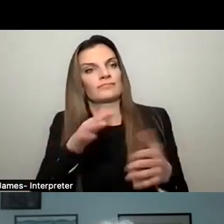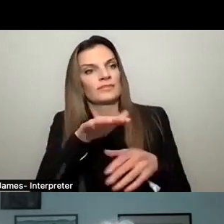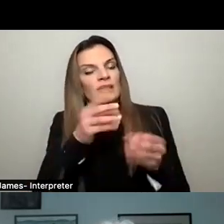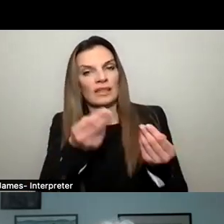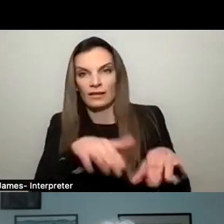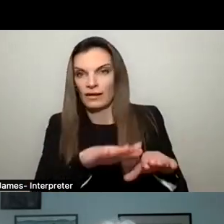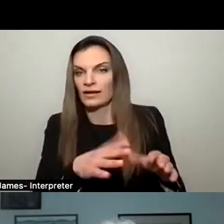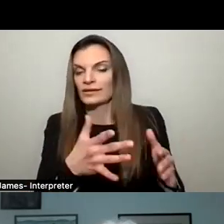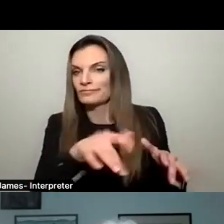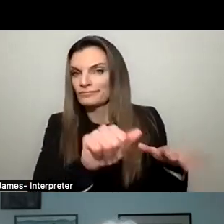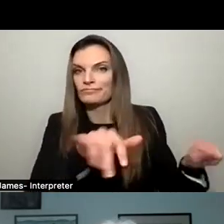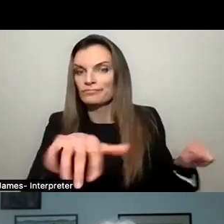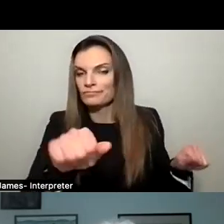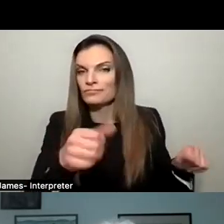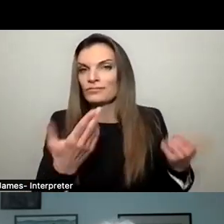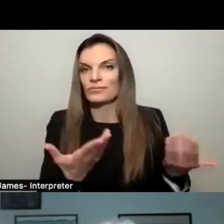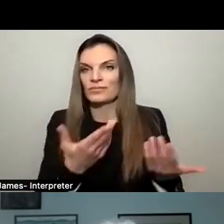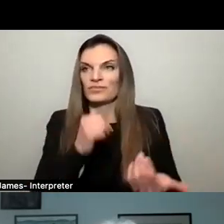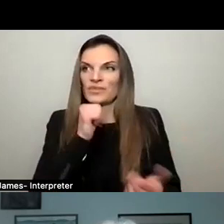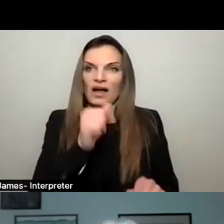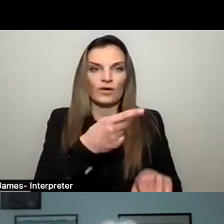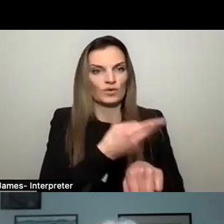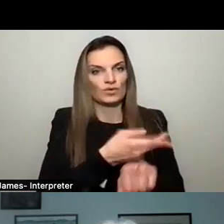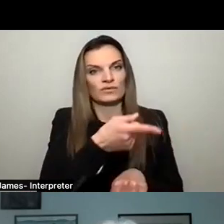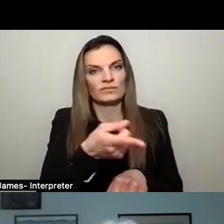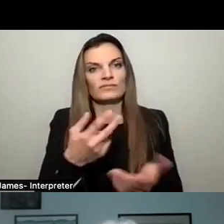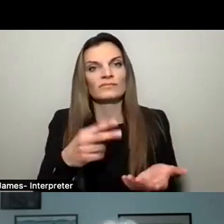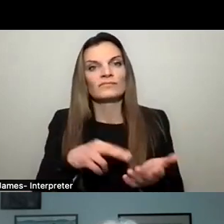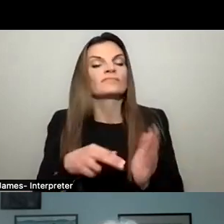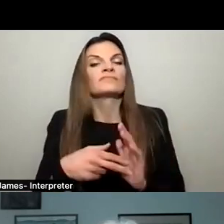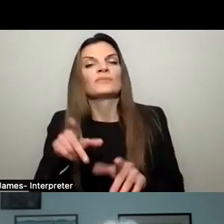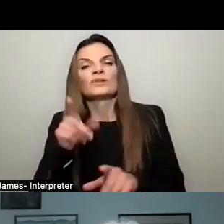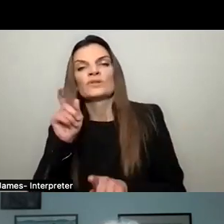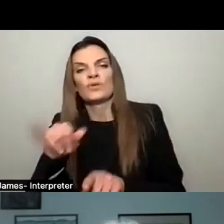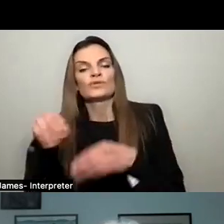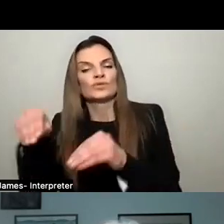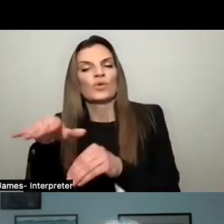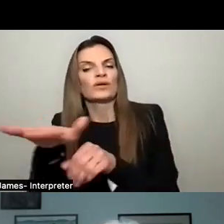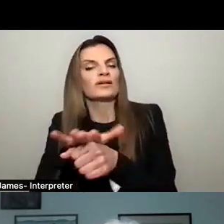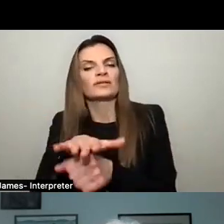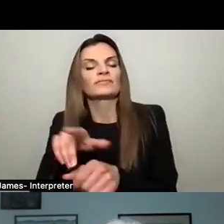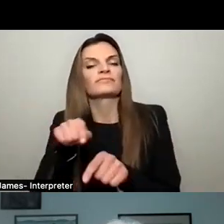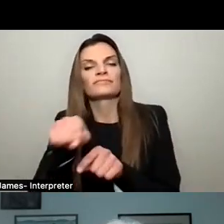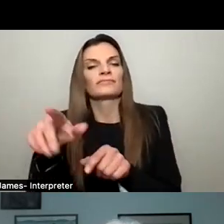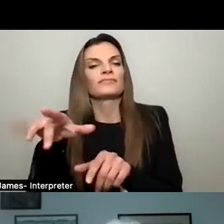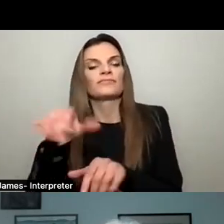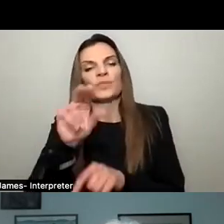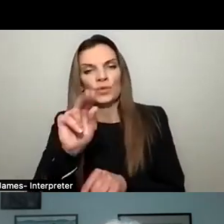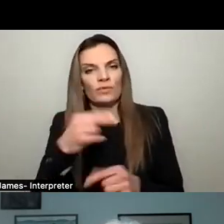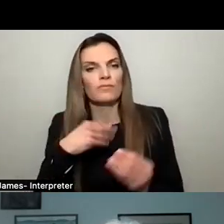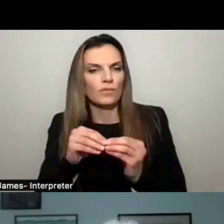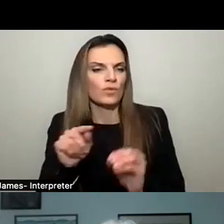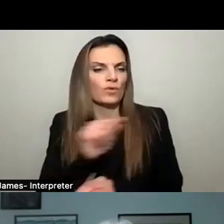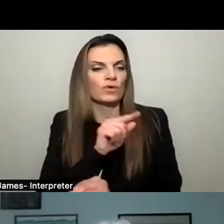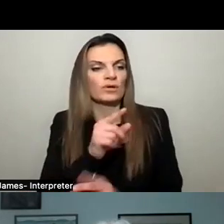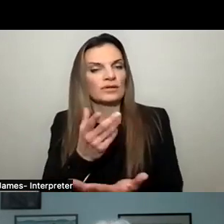underutilized land. And I don't mean the storefronts on Beekman Avenue, which are rather small, but there's an opportunity to